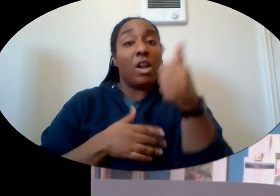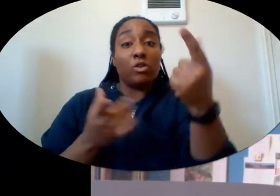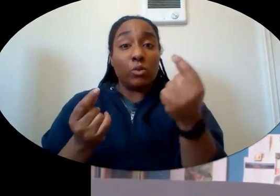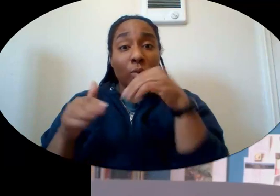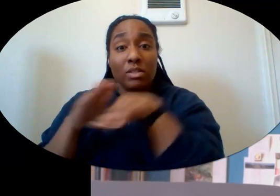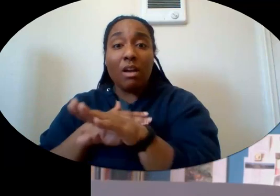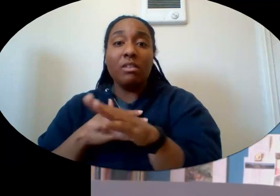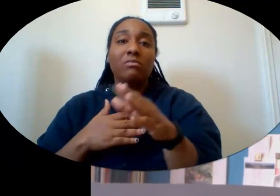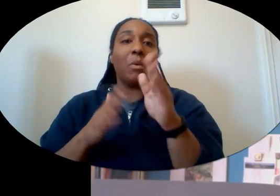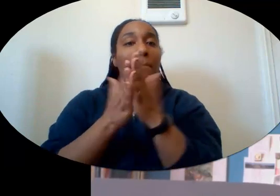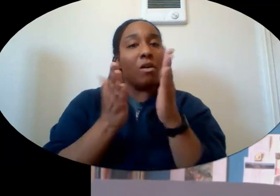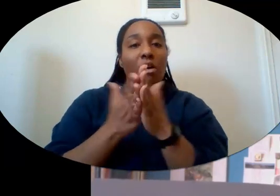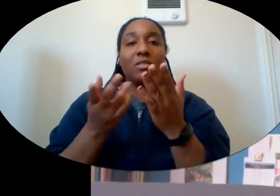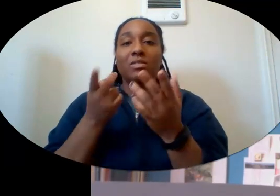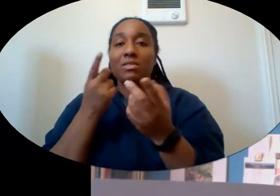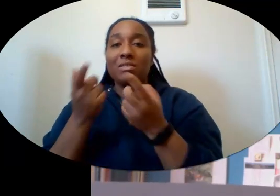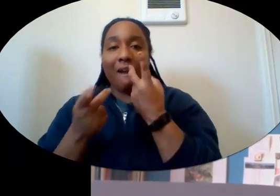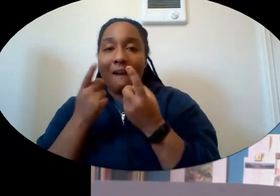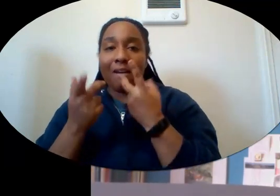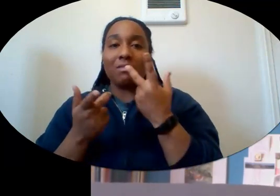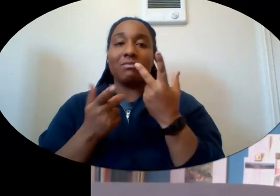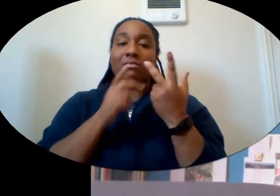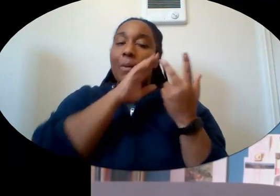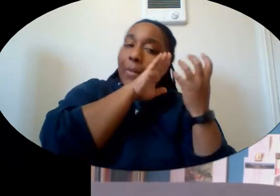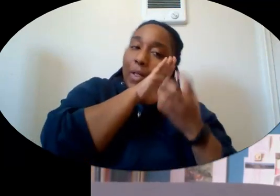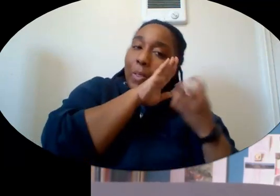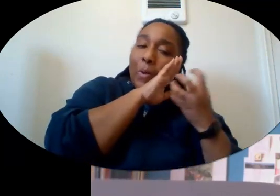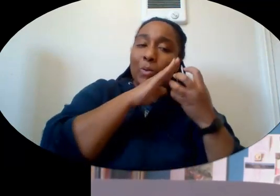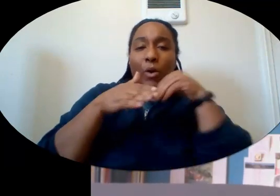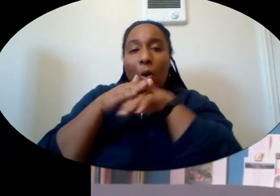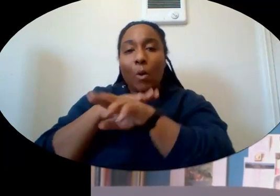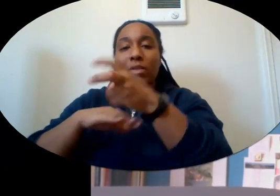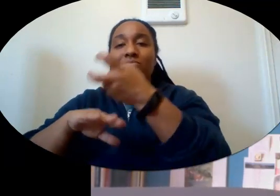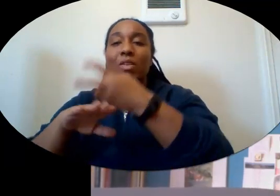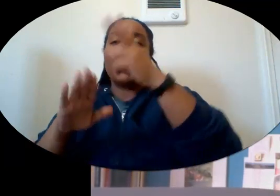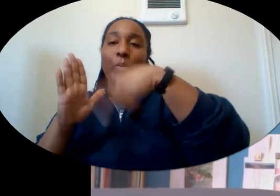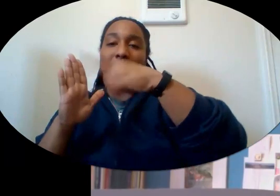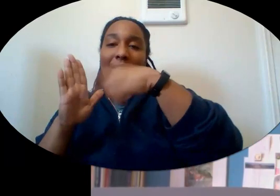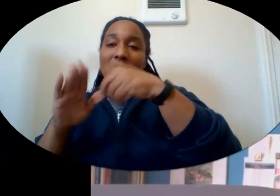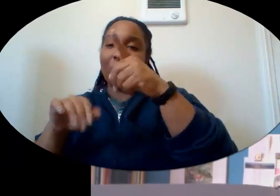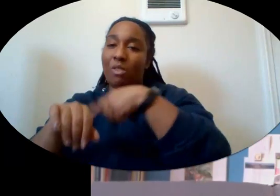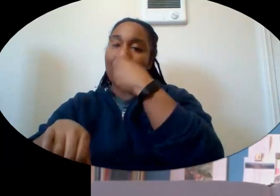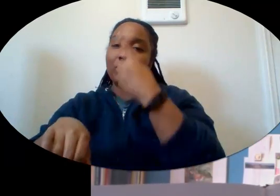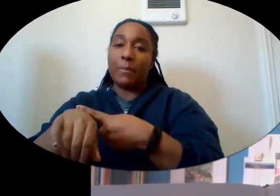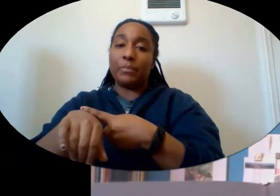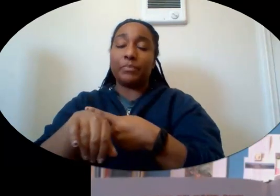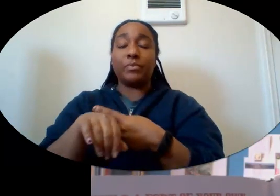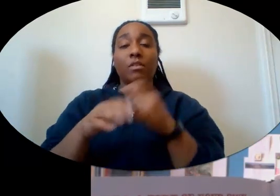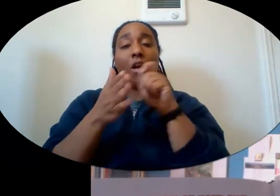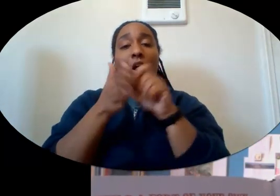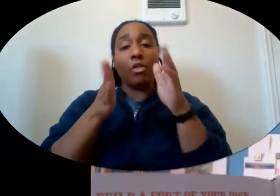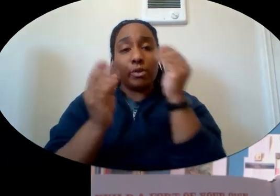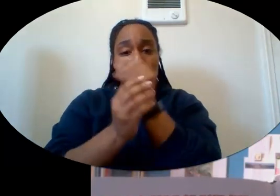your favorite books, maybe a snack, maybe a pillow, and you can curl up in there and read for a long time. There's an author's note that